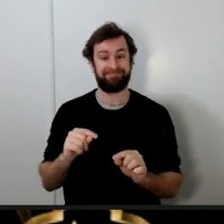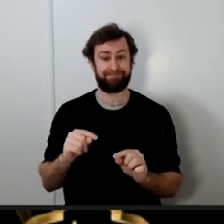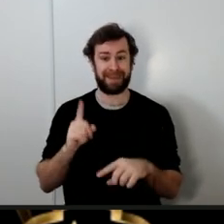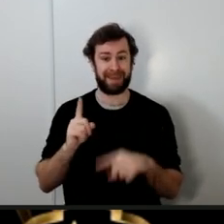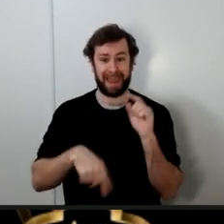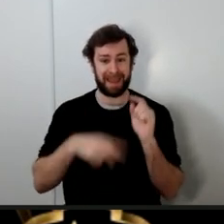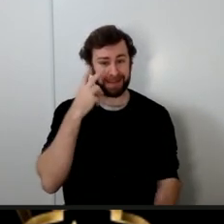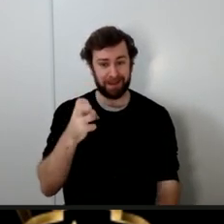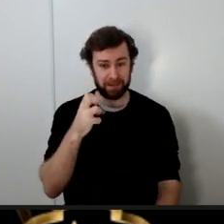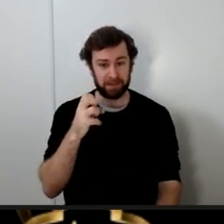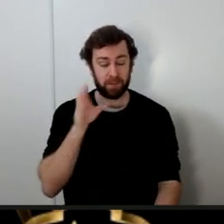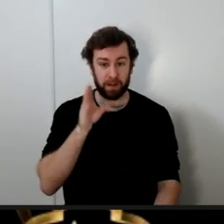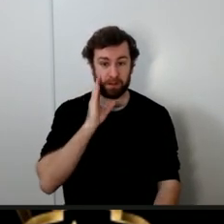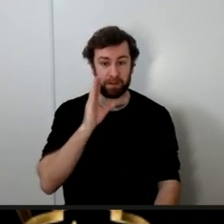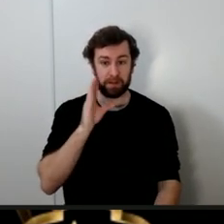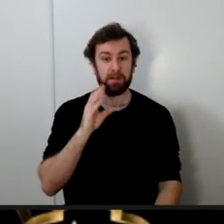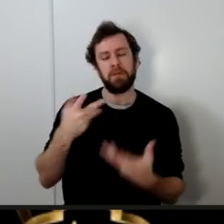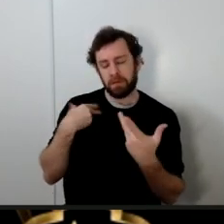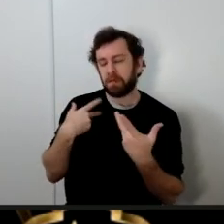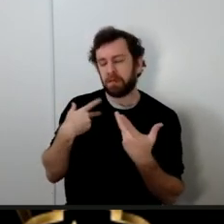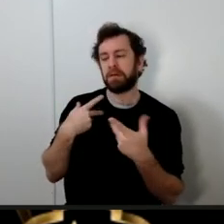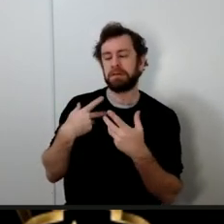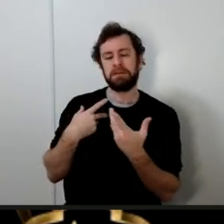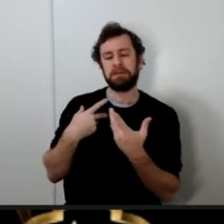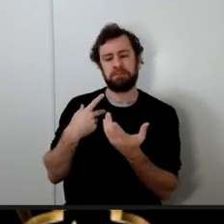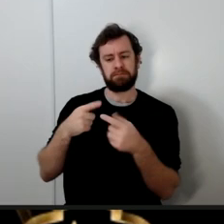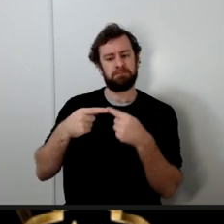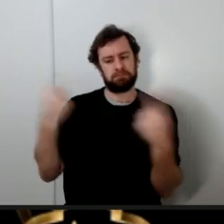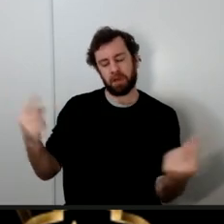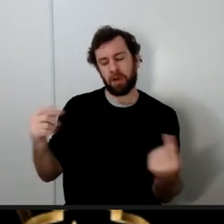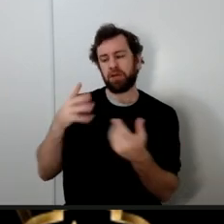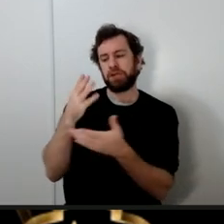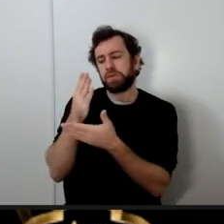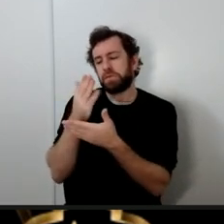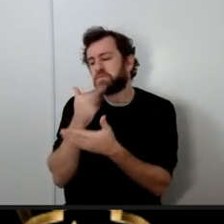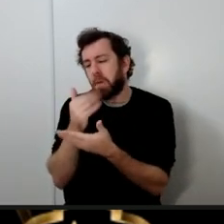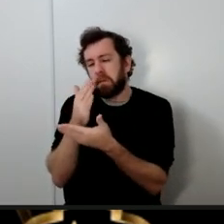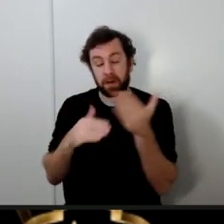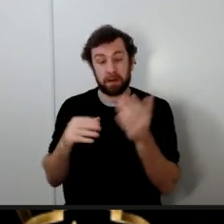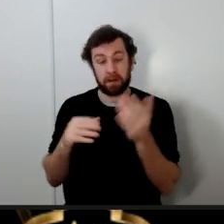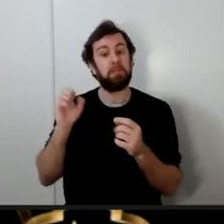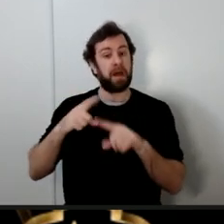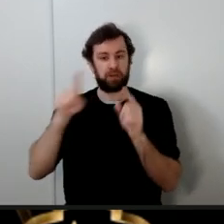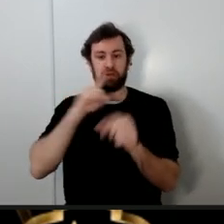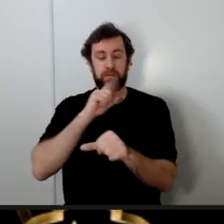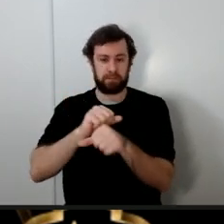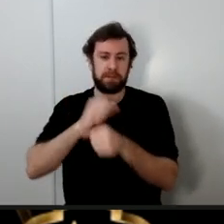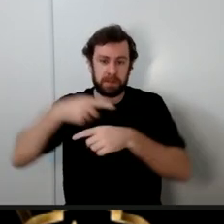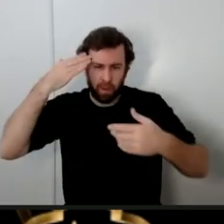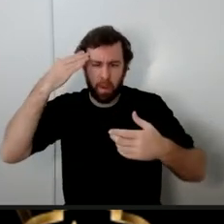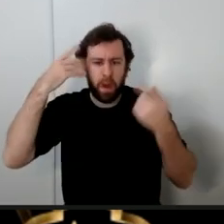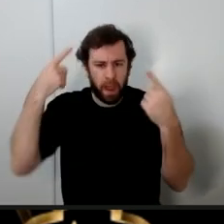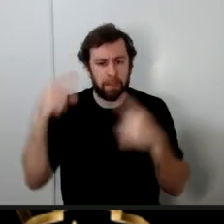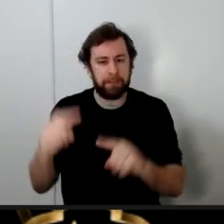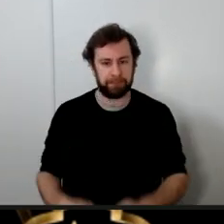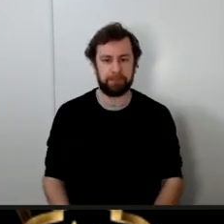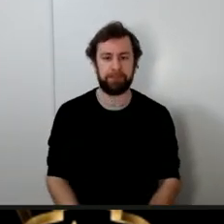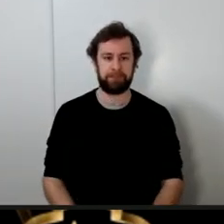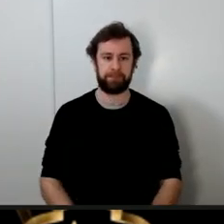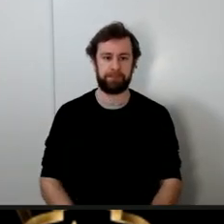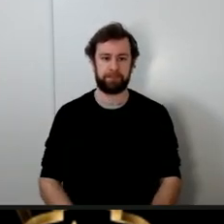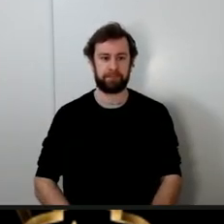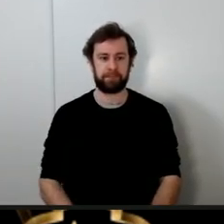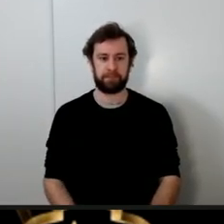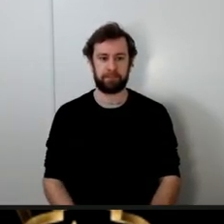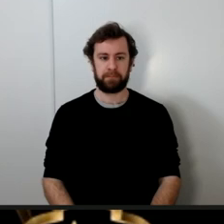yes we can disagree on the very small details is the book of Sulaim Ibn Qais a reliable book or no maybe I can